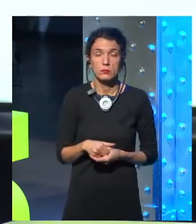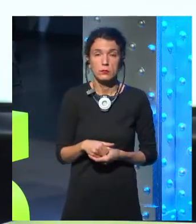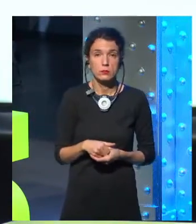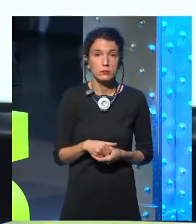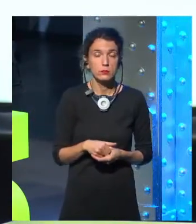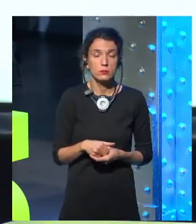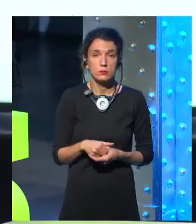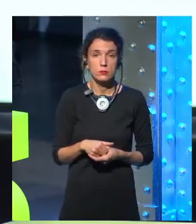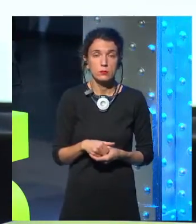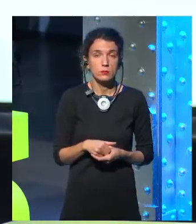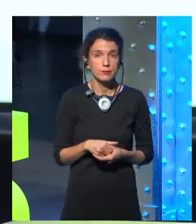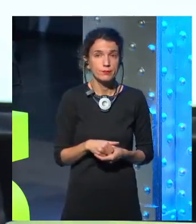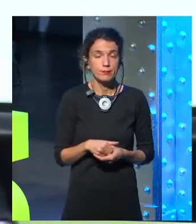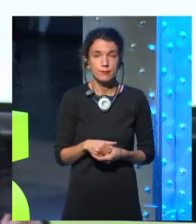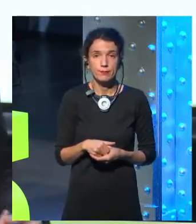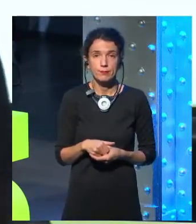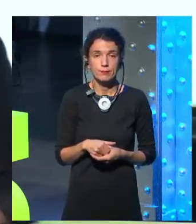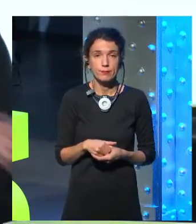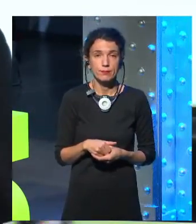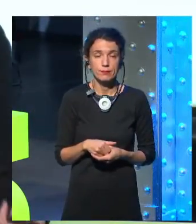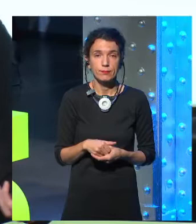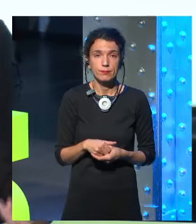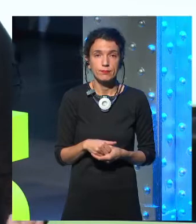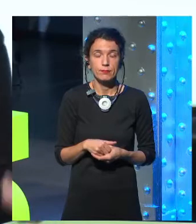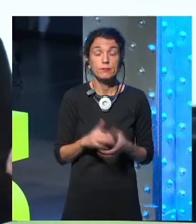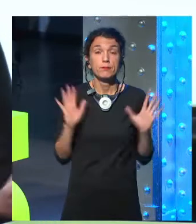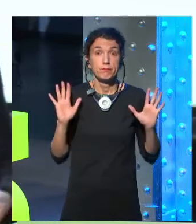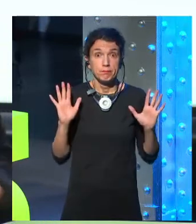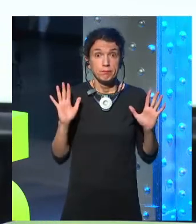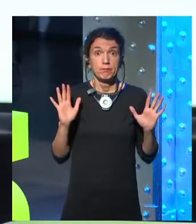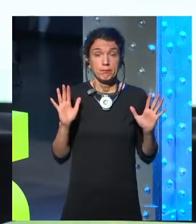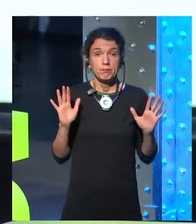how much you boiled your tea. And then it would sell it to Facebook so you could make some money.